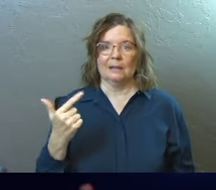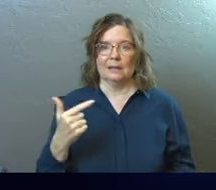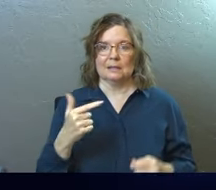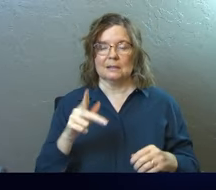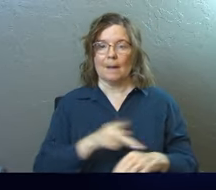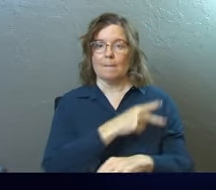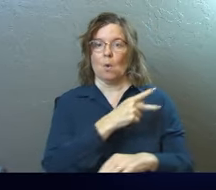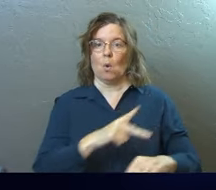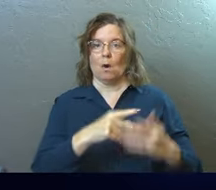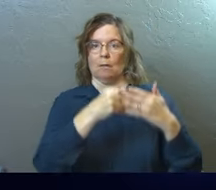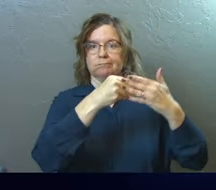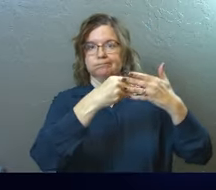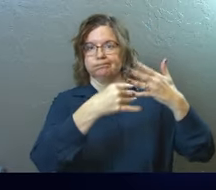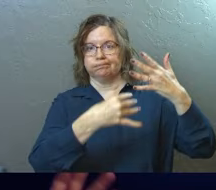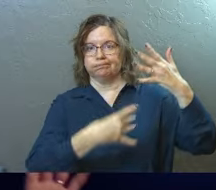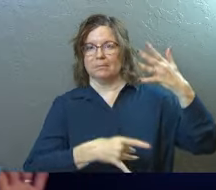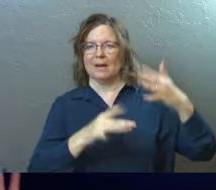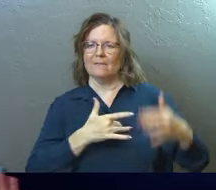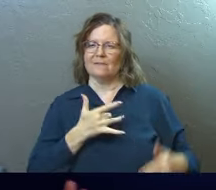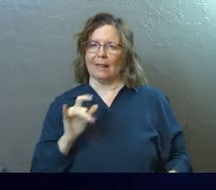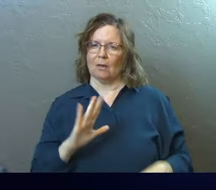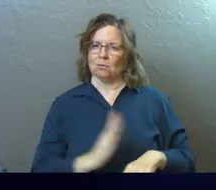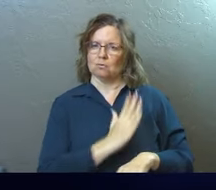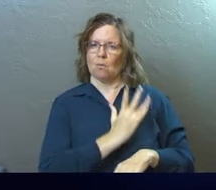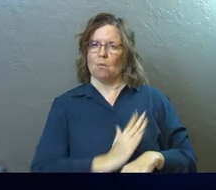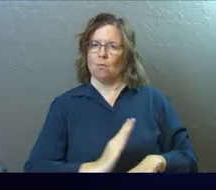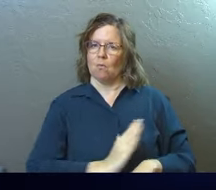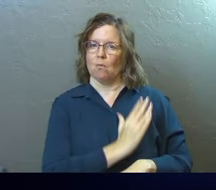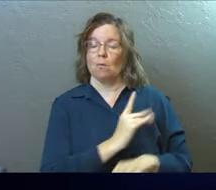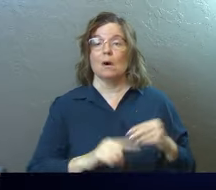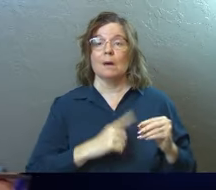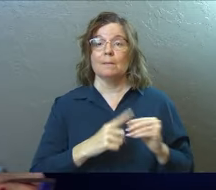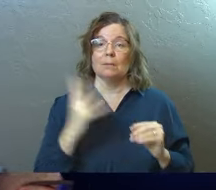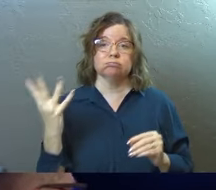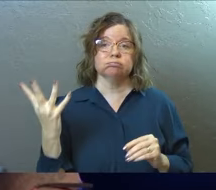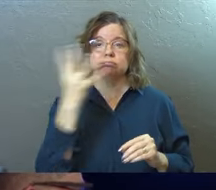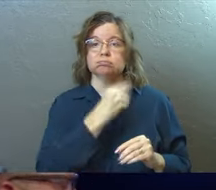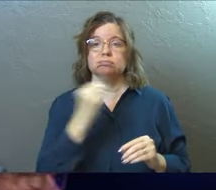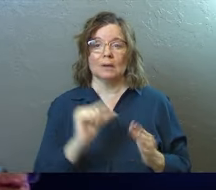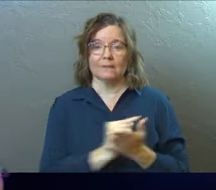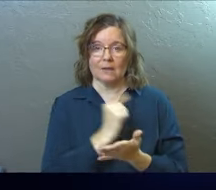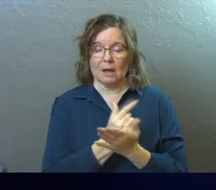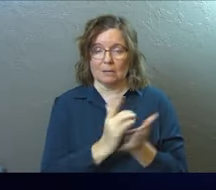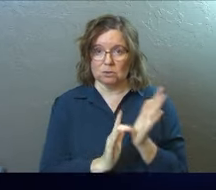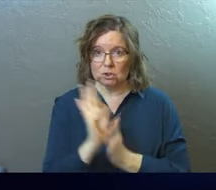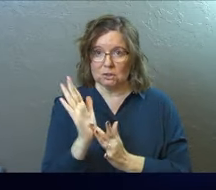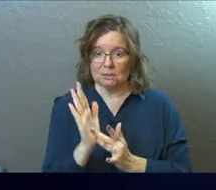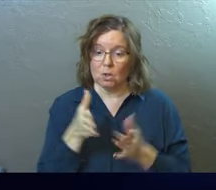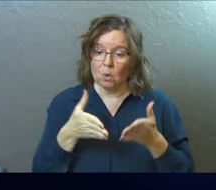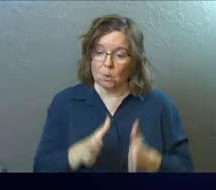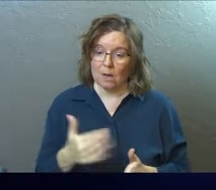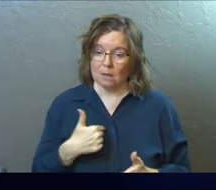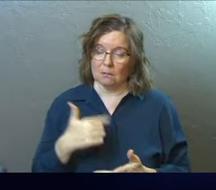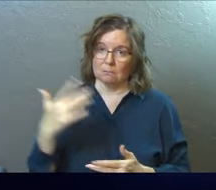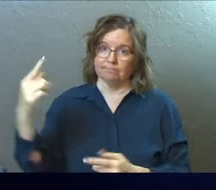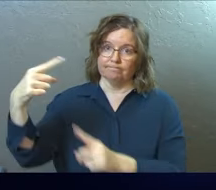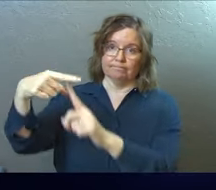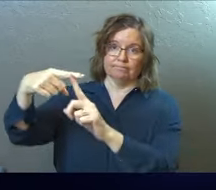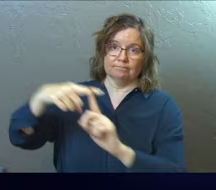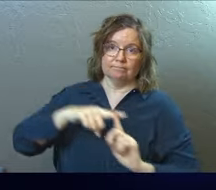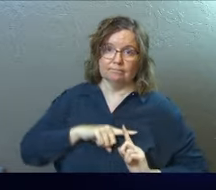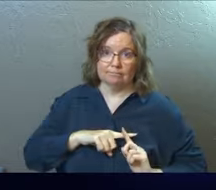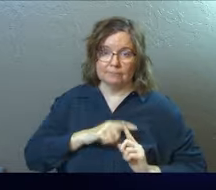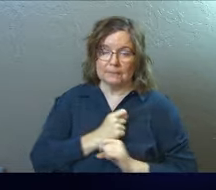long poem and almost song that Paul sang to us about the beauty of the gospel of Jesus Christ and the way that we got saved.